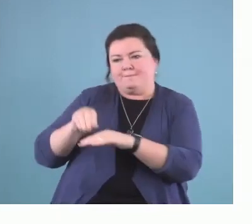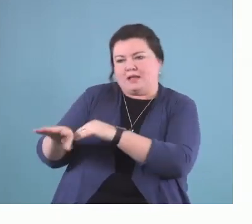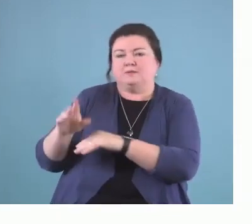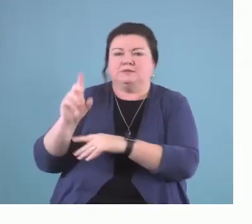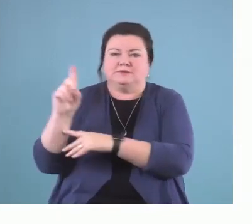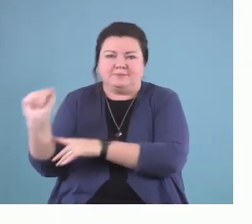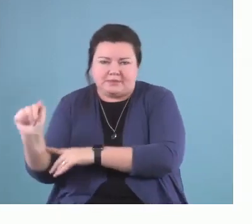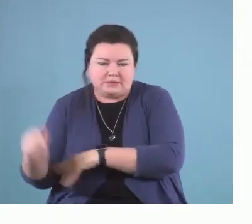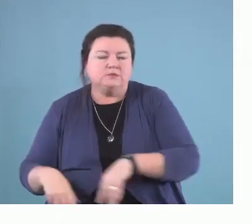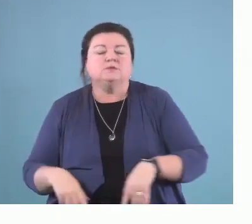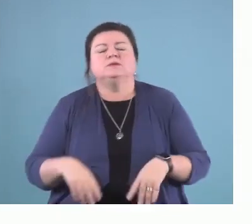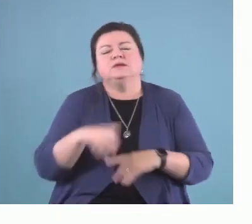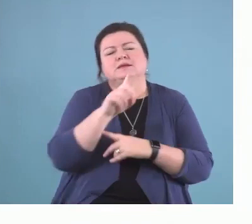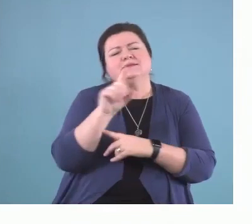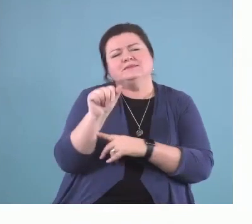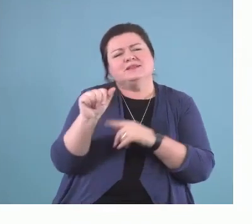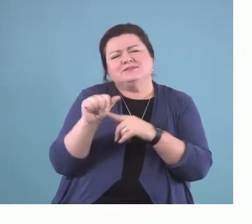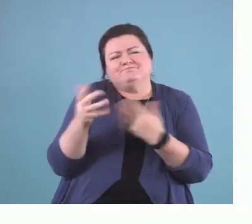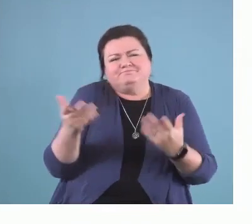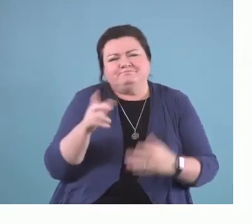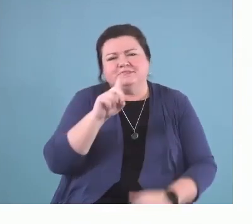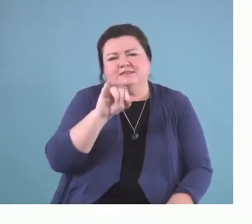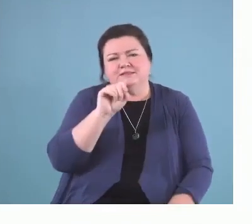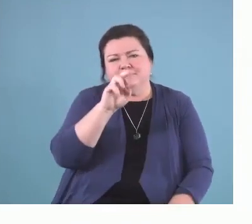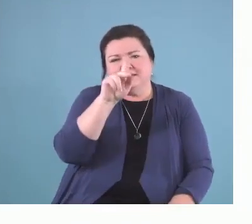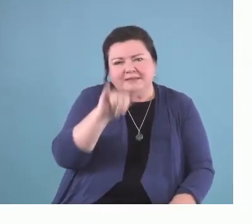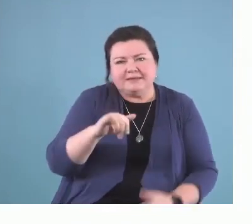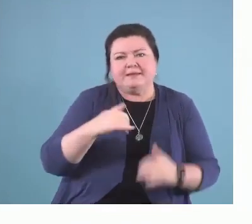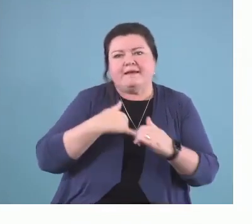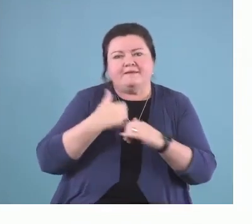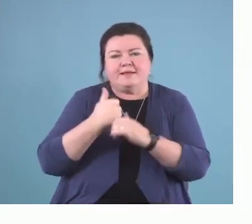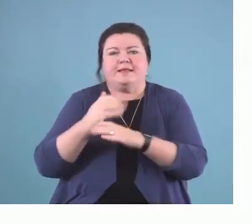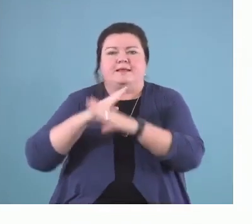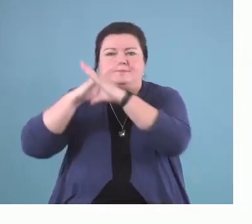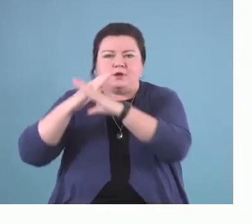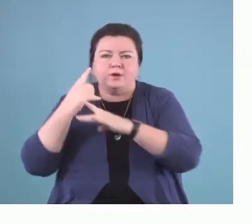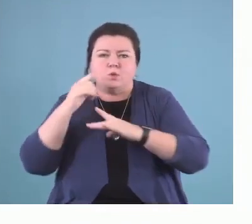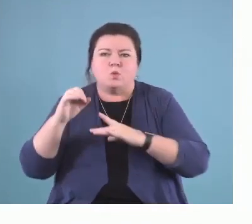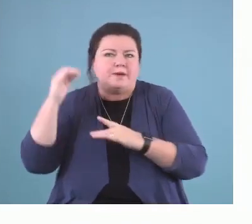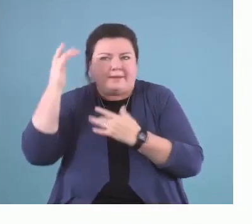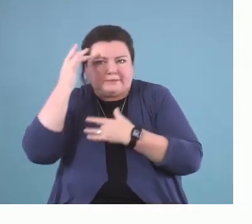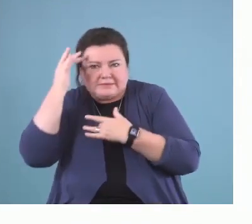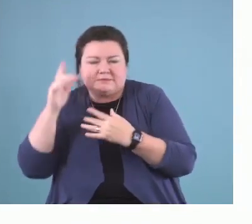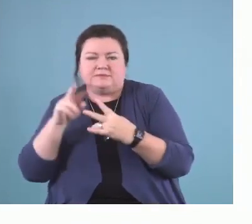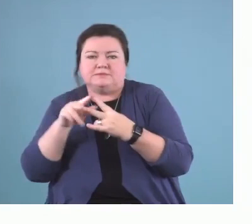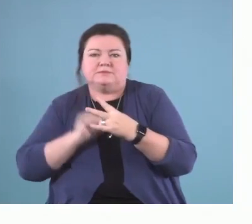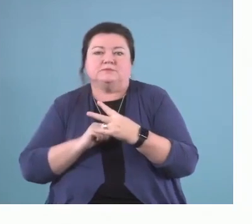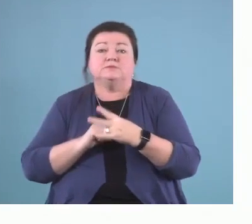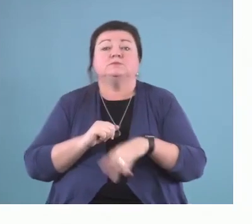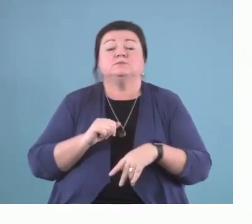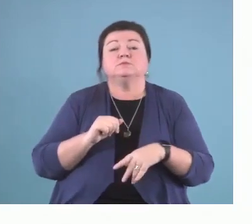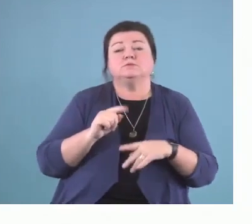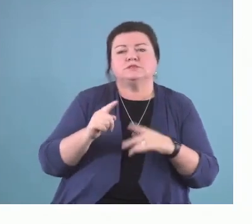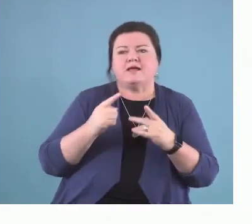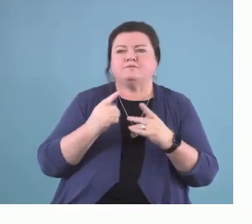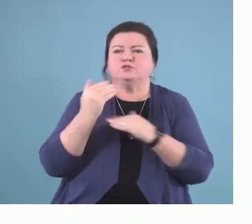So, disability is a consequence of people with impairment or illness encountering restricted opportunities.